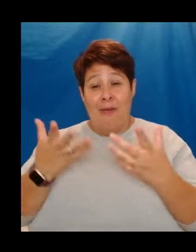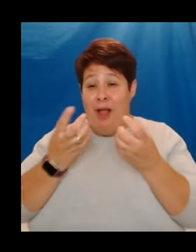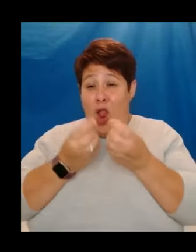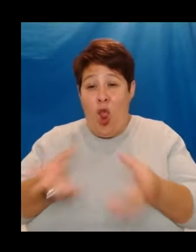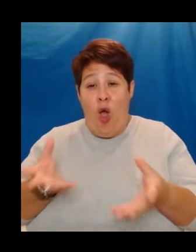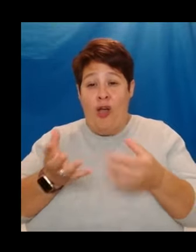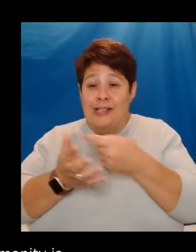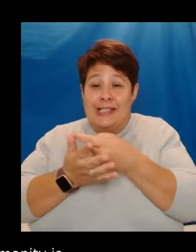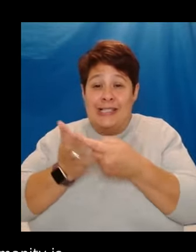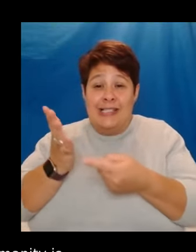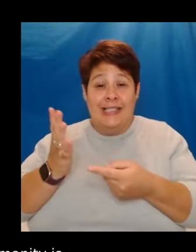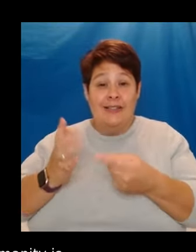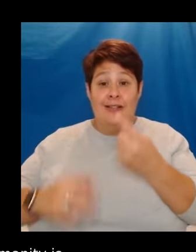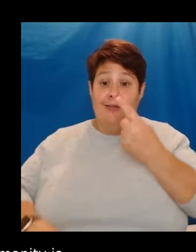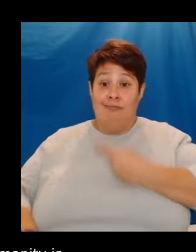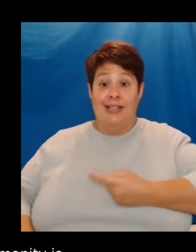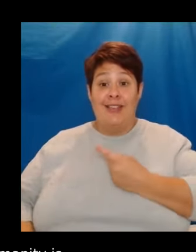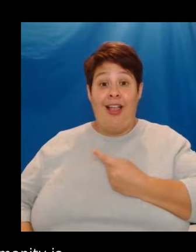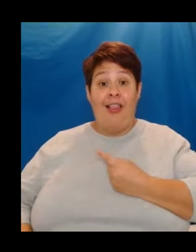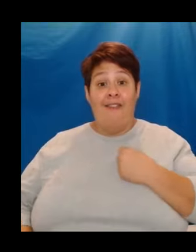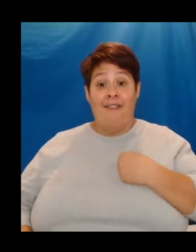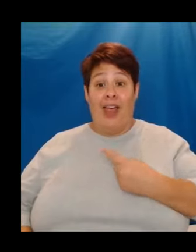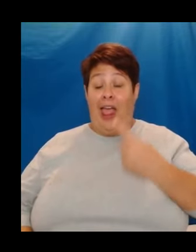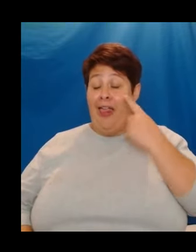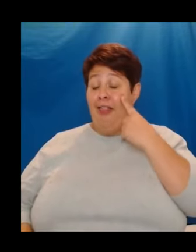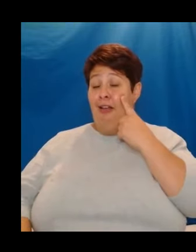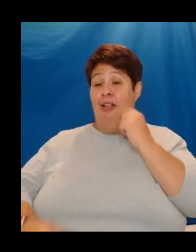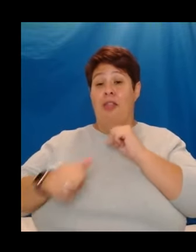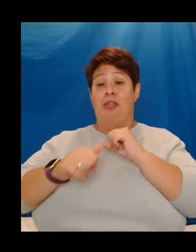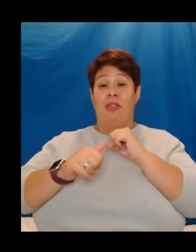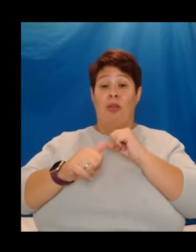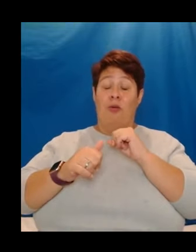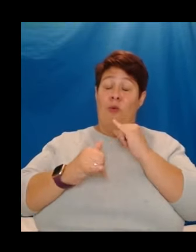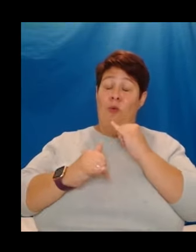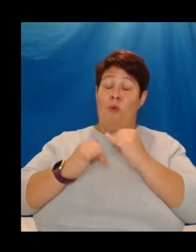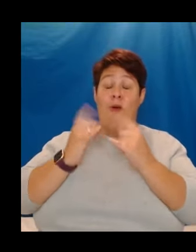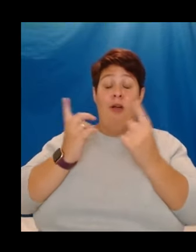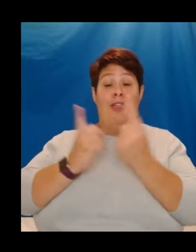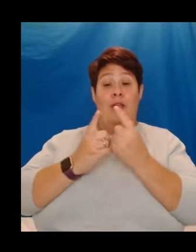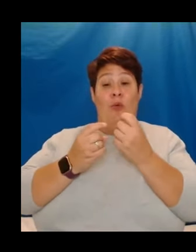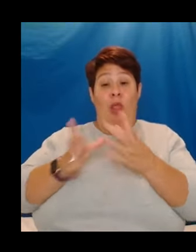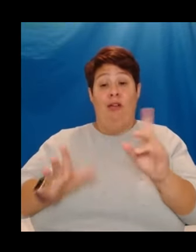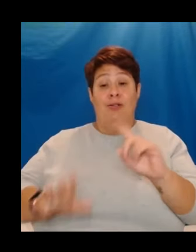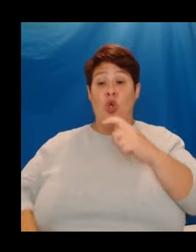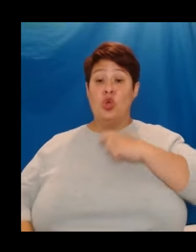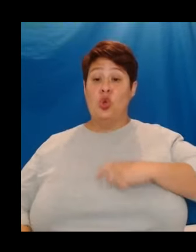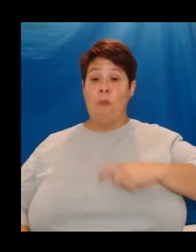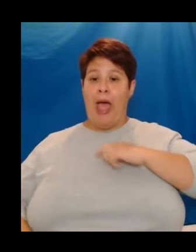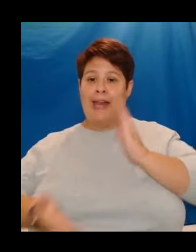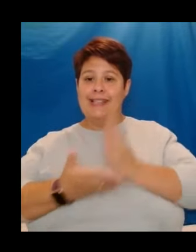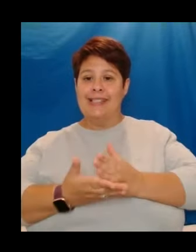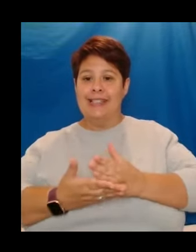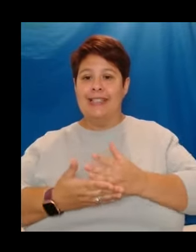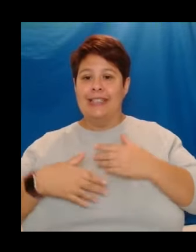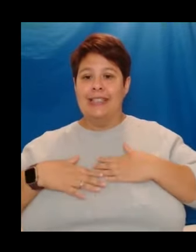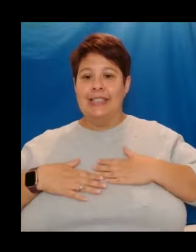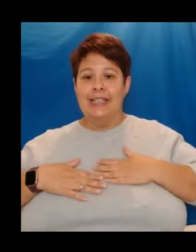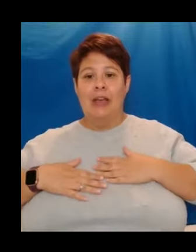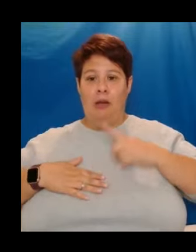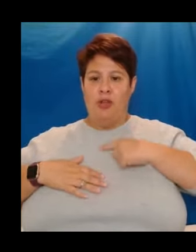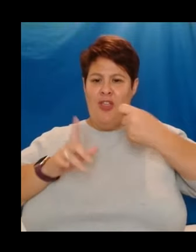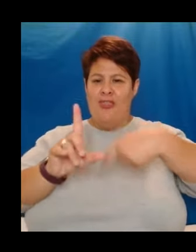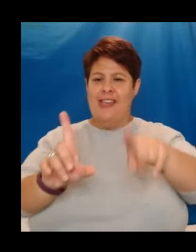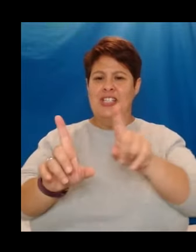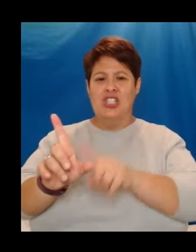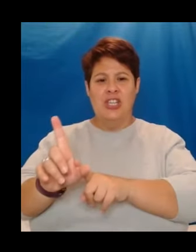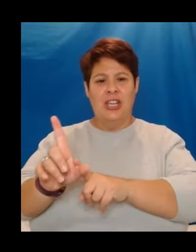And personally, I think the greatest thing we lost was a bit of humanity. Because this year was a year